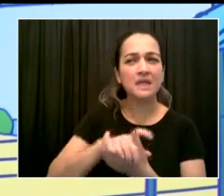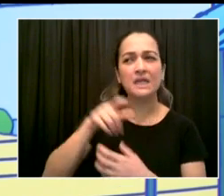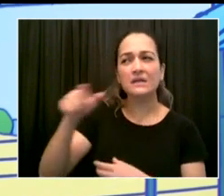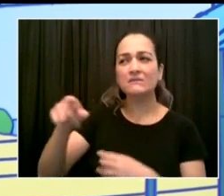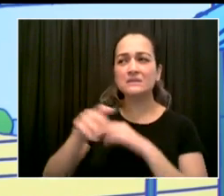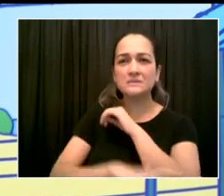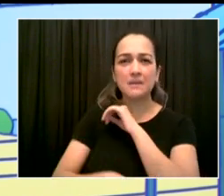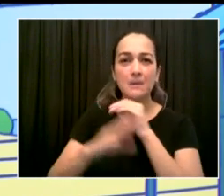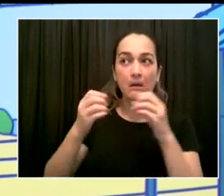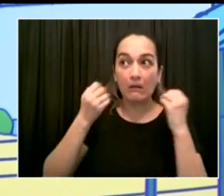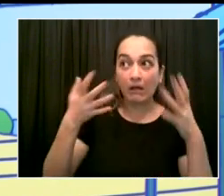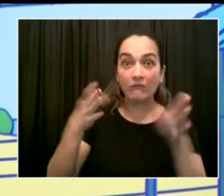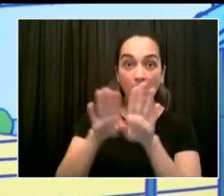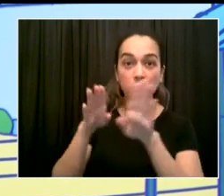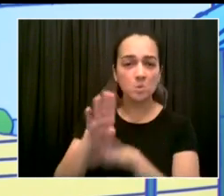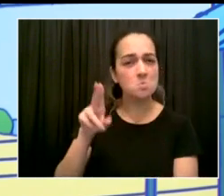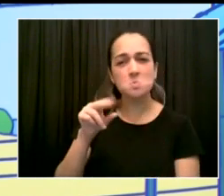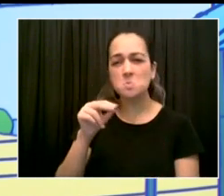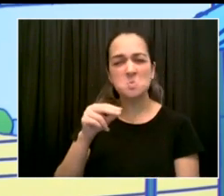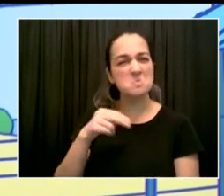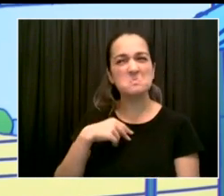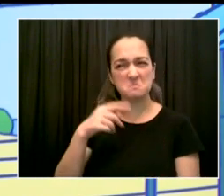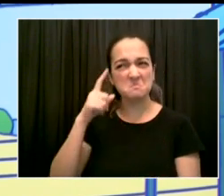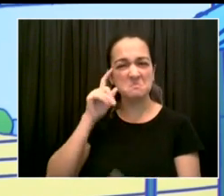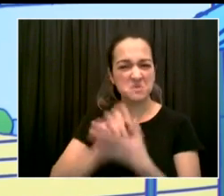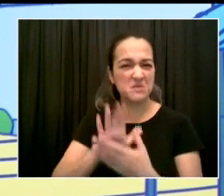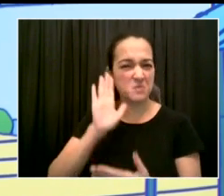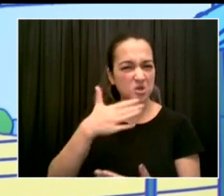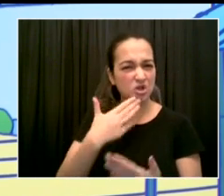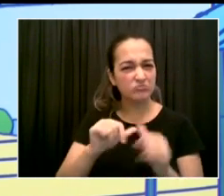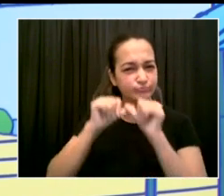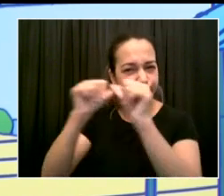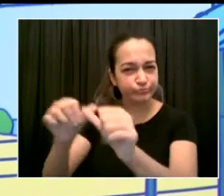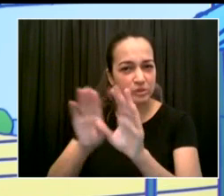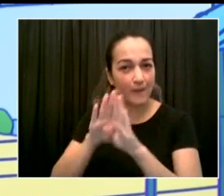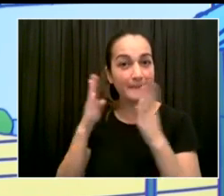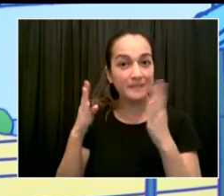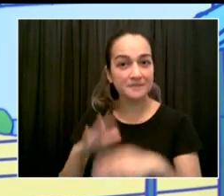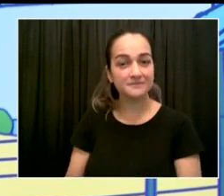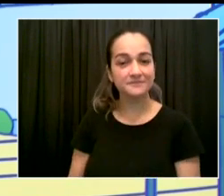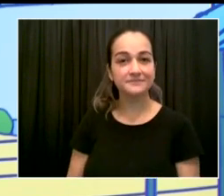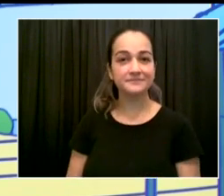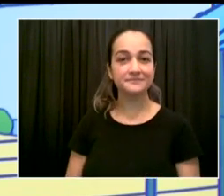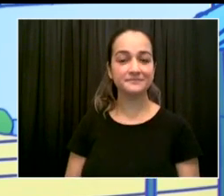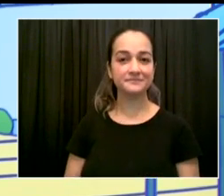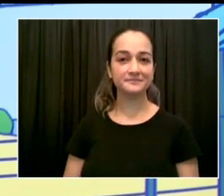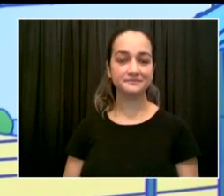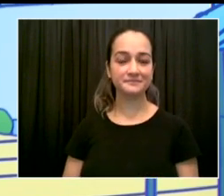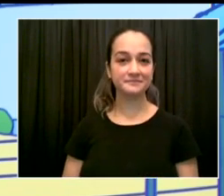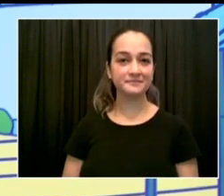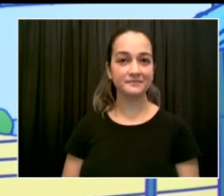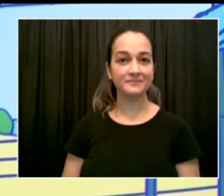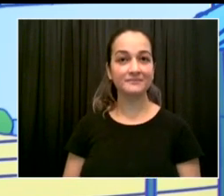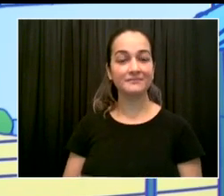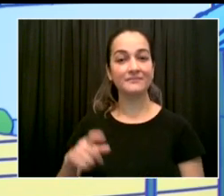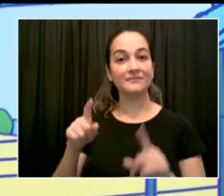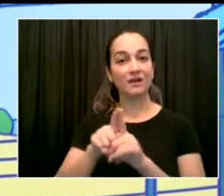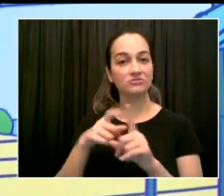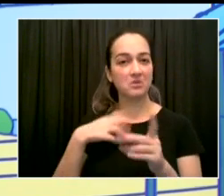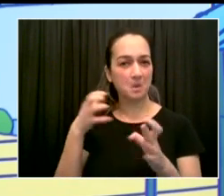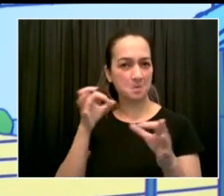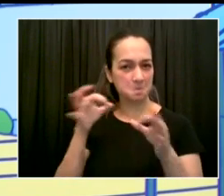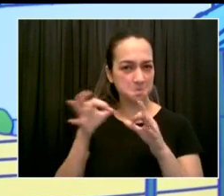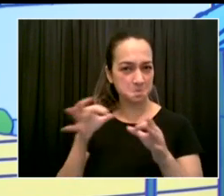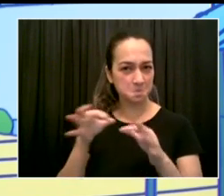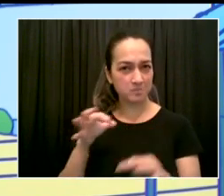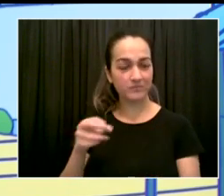people able to stay when others have to quarantine. And this is crucial. anyone vaccinated who is not symptomatic,